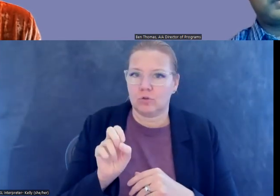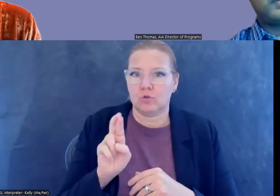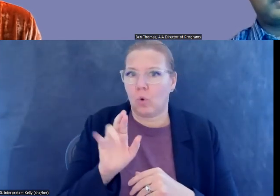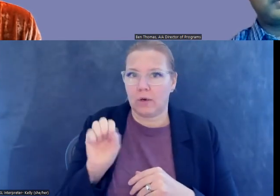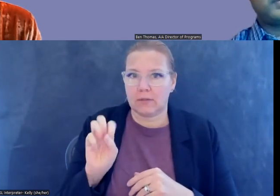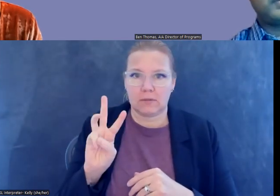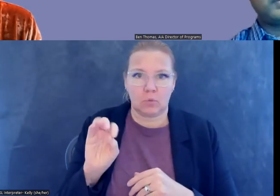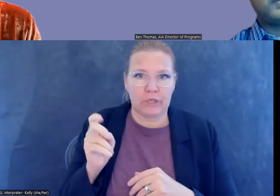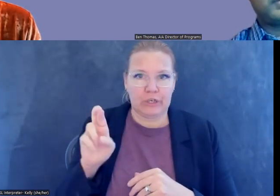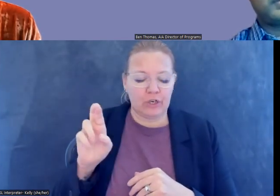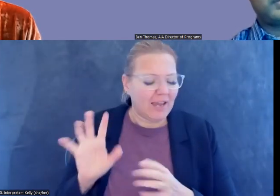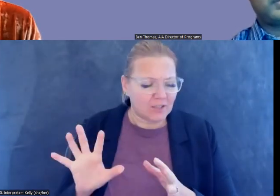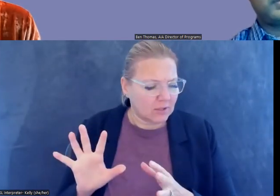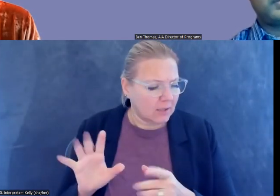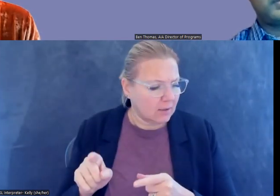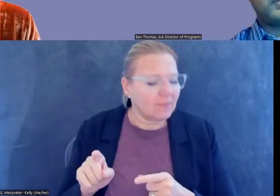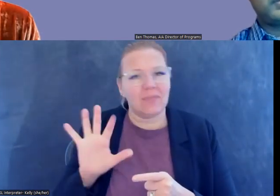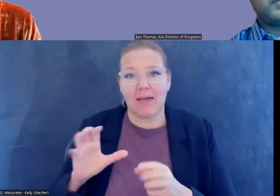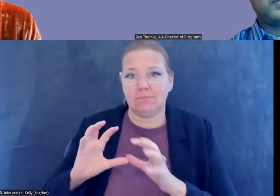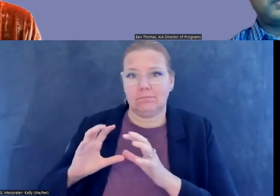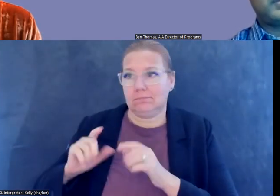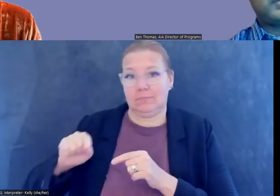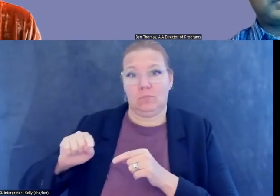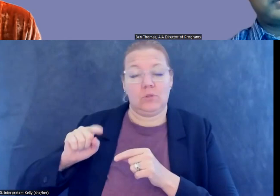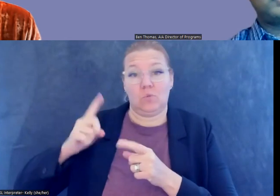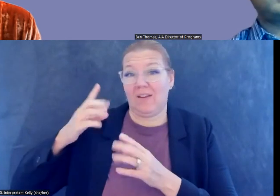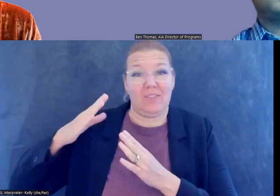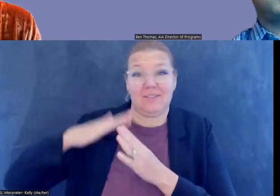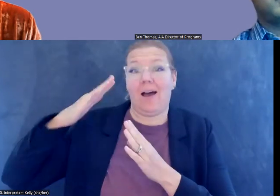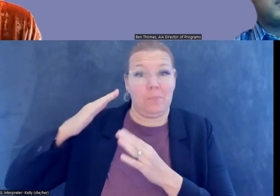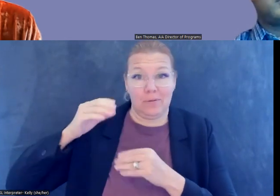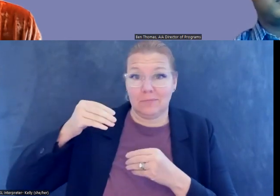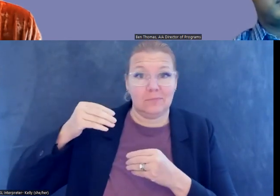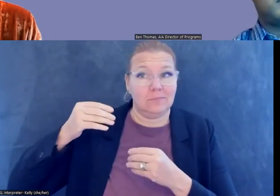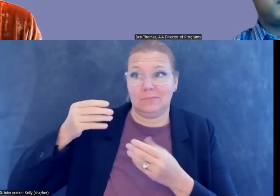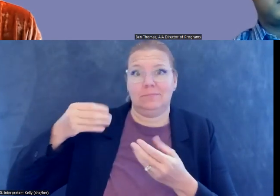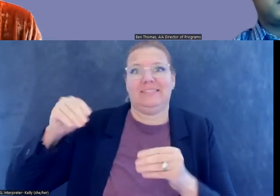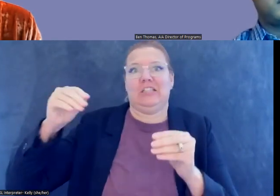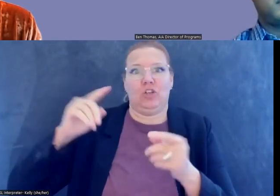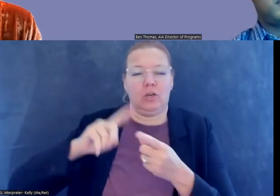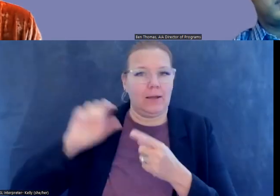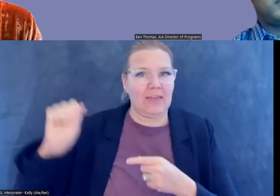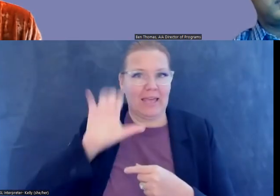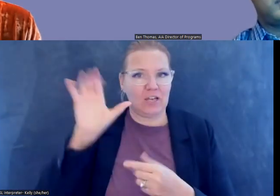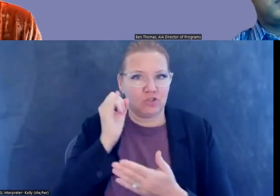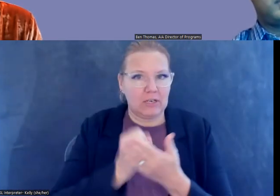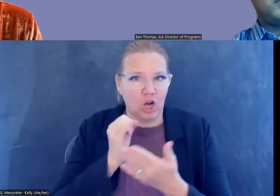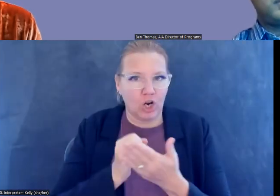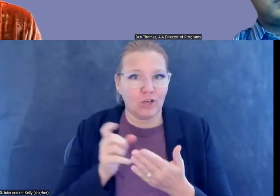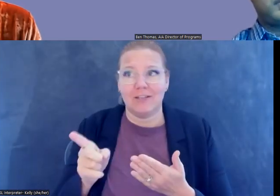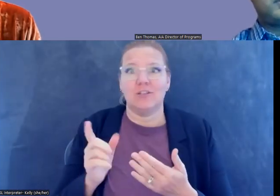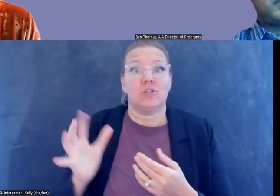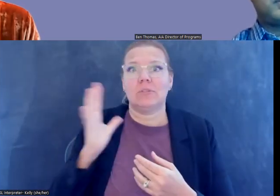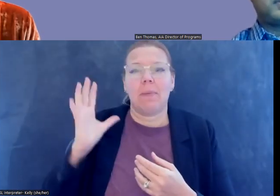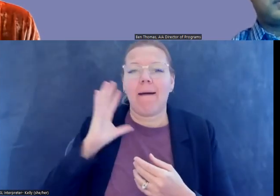um, actually arguably that generation's top dealer of, of Asian art, um, you know, dealt with the Rockefellas and the